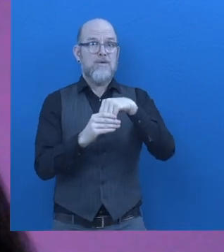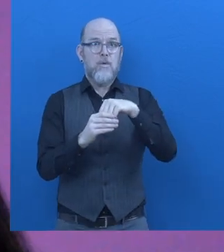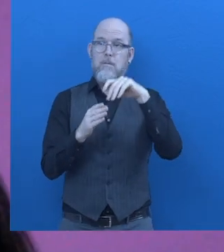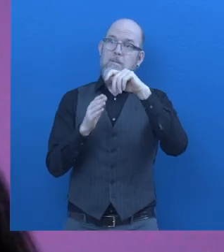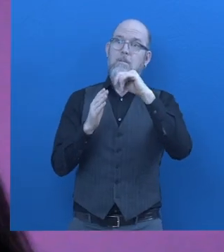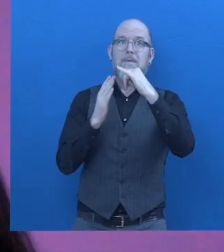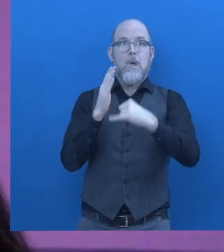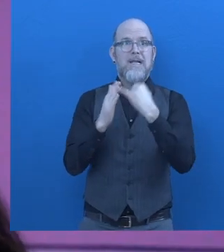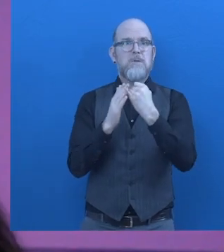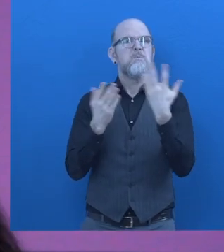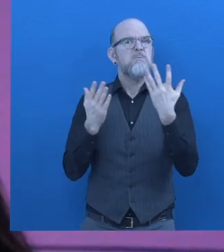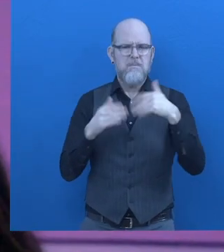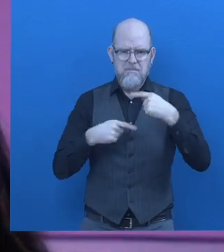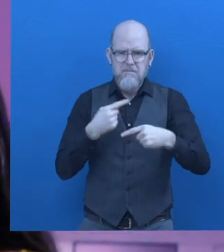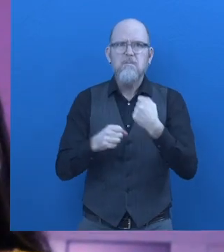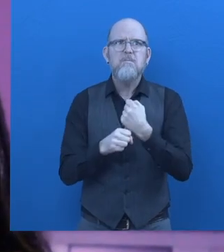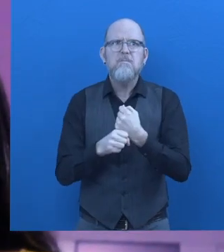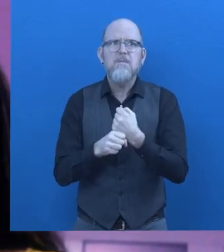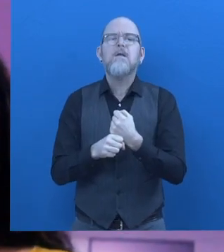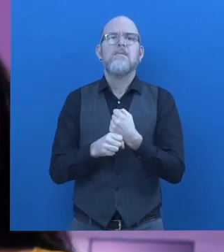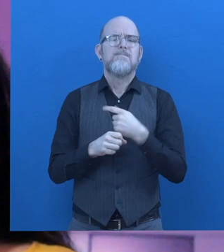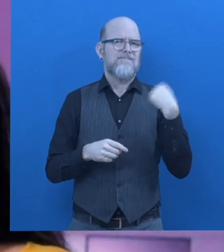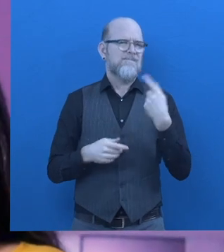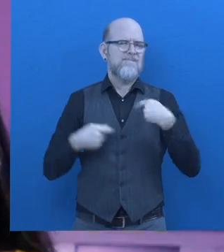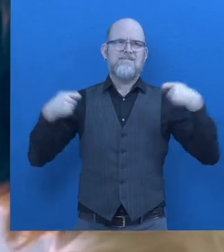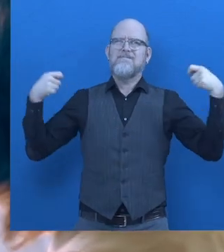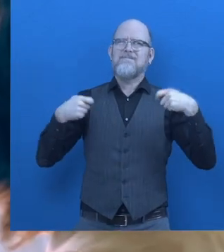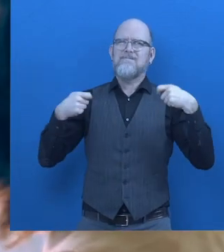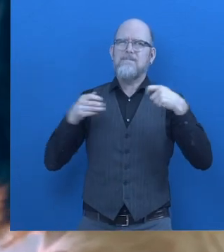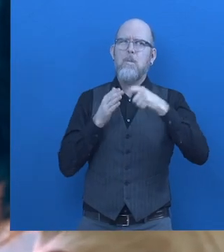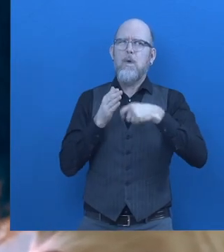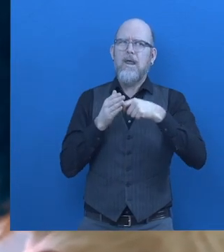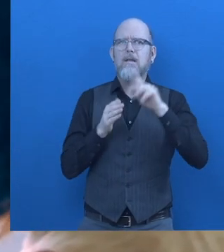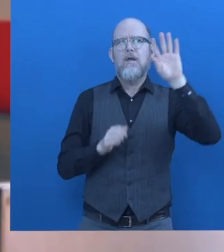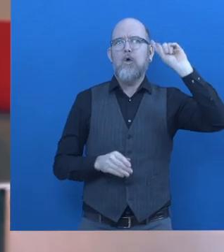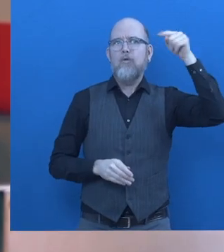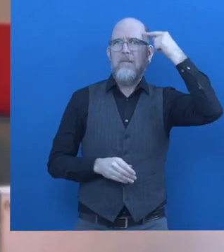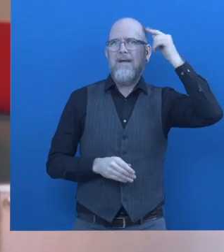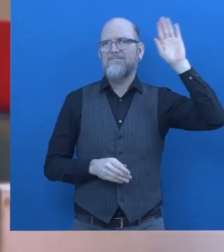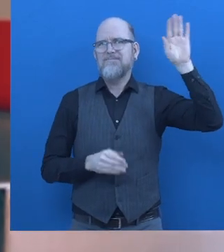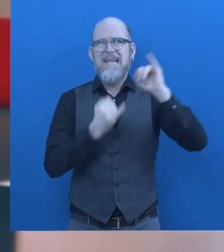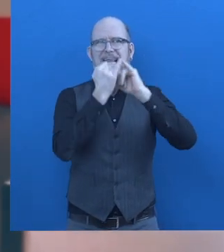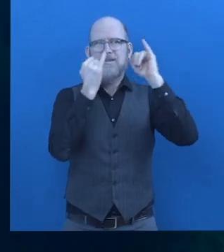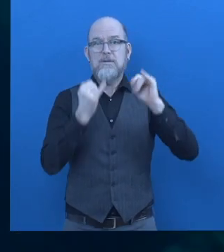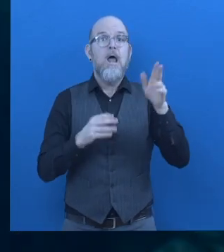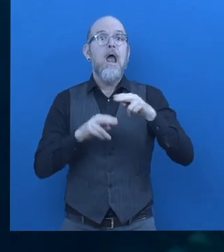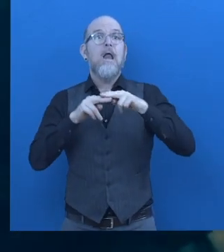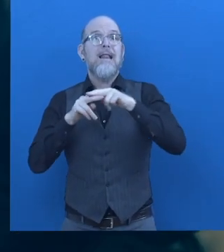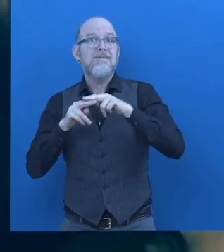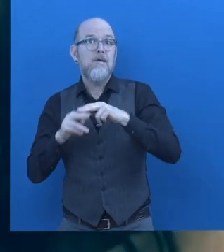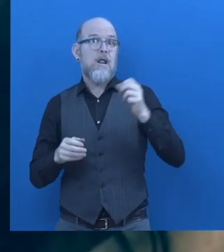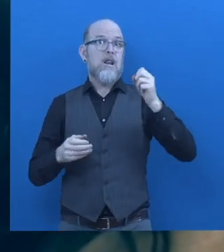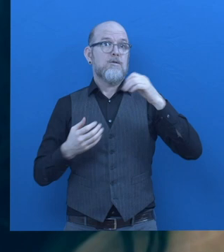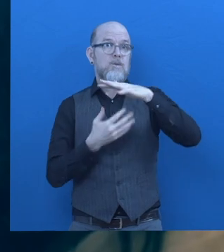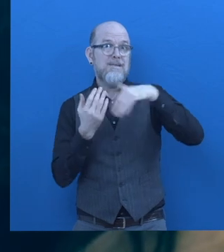The project is funded by a governmental institution which is the NSIF, the National Social Inclusion